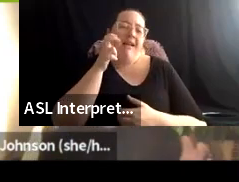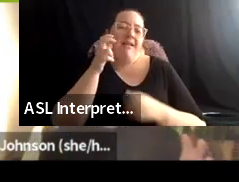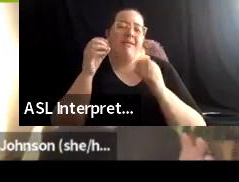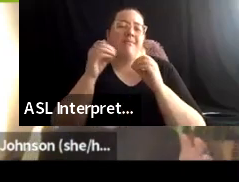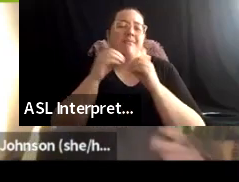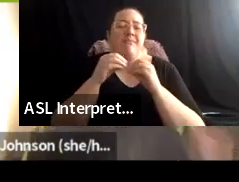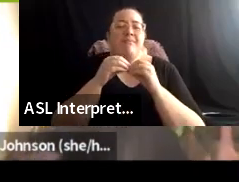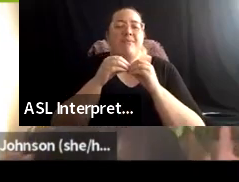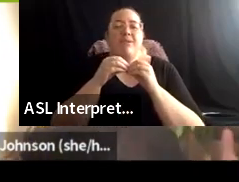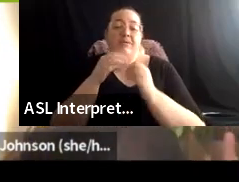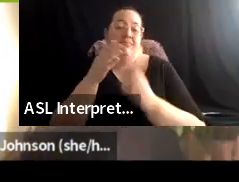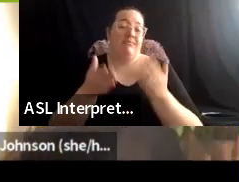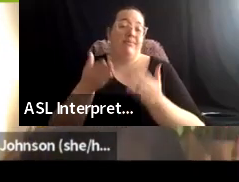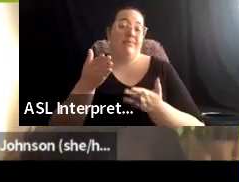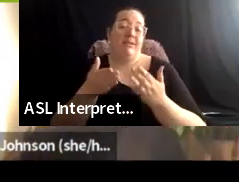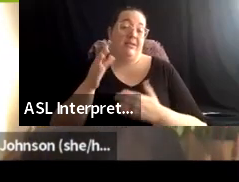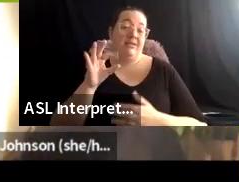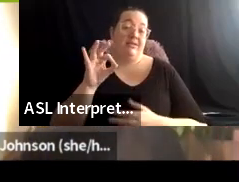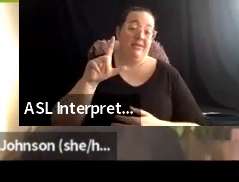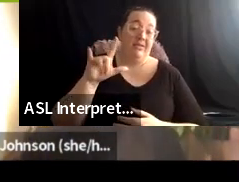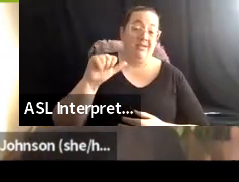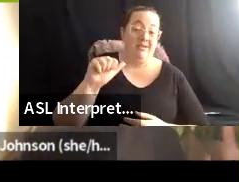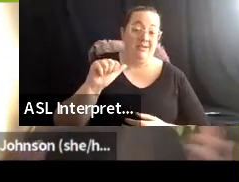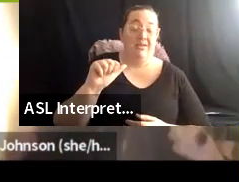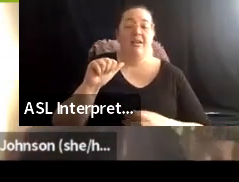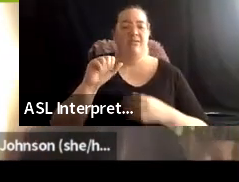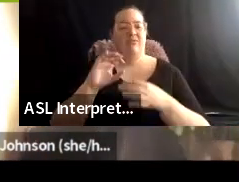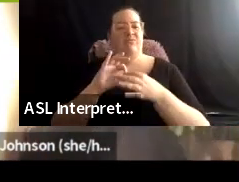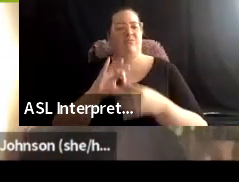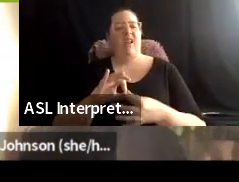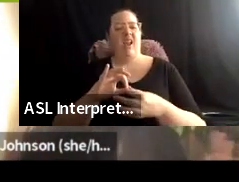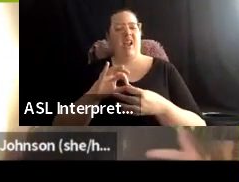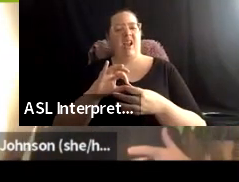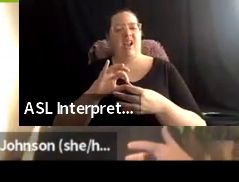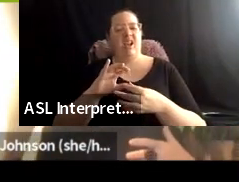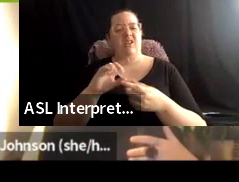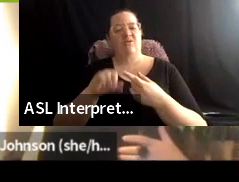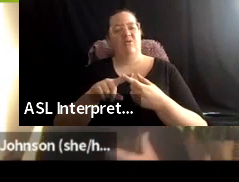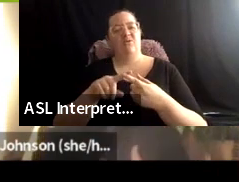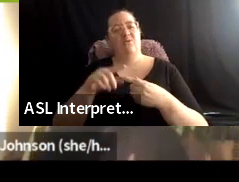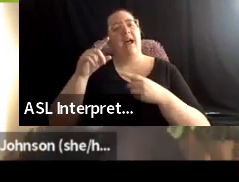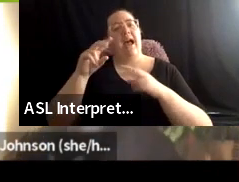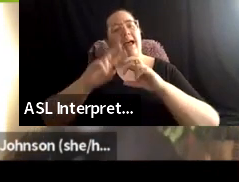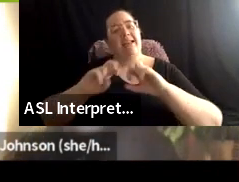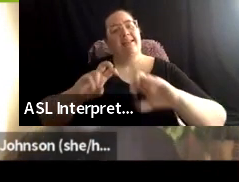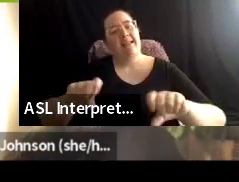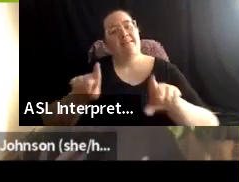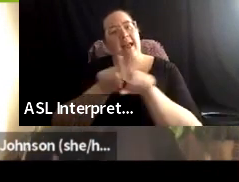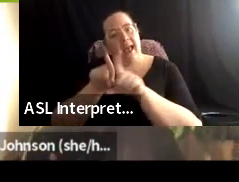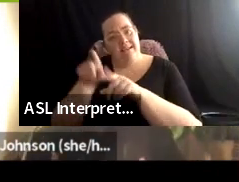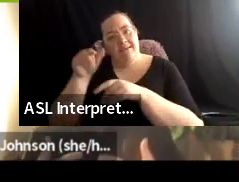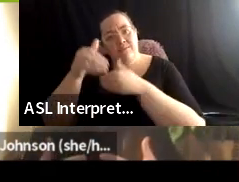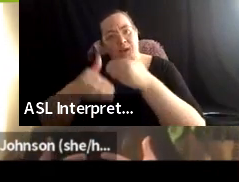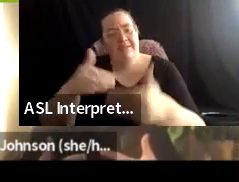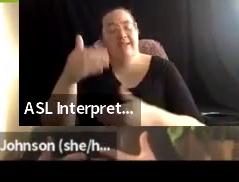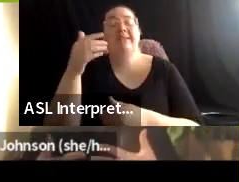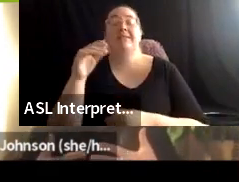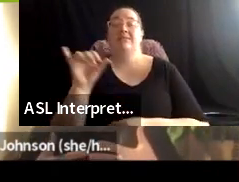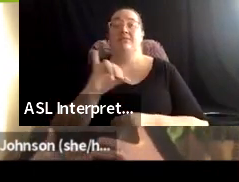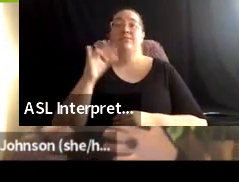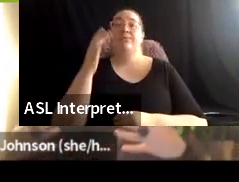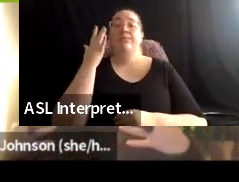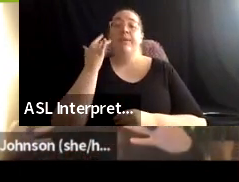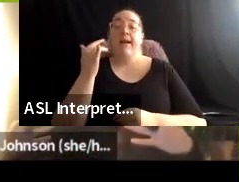Felicia, Vanessa, on assessment as process also. Um, because I, I think sometimes